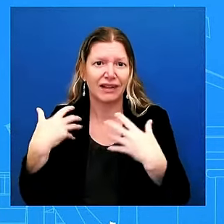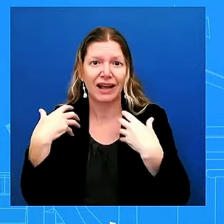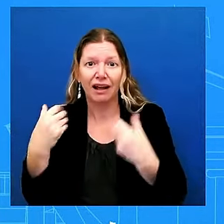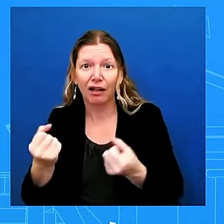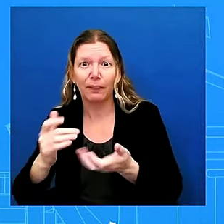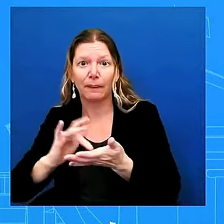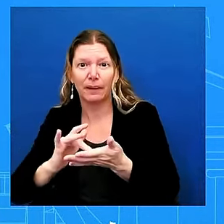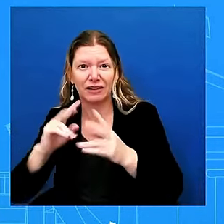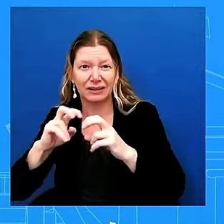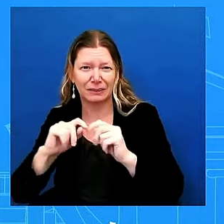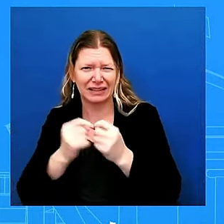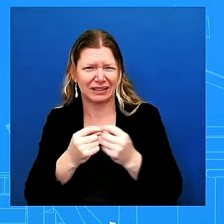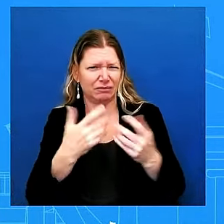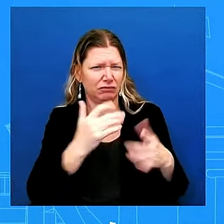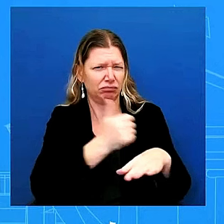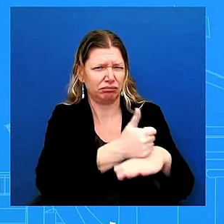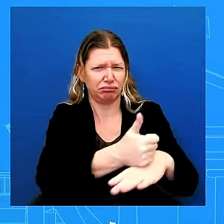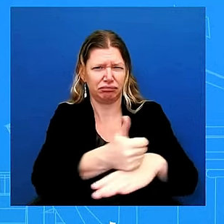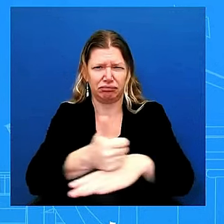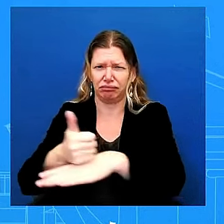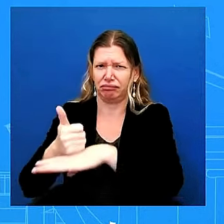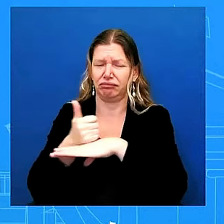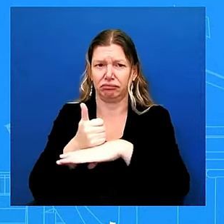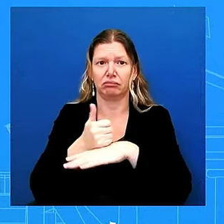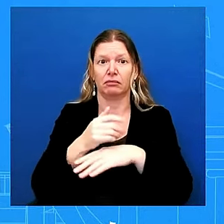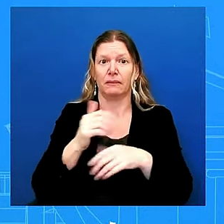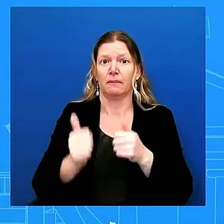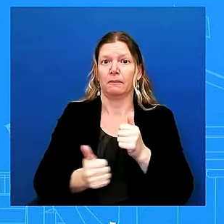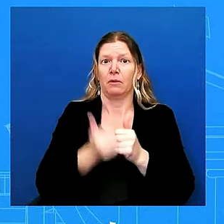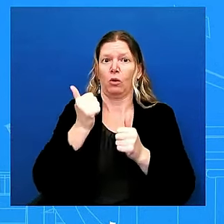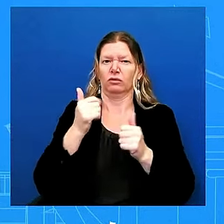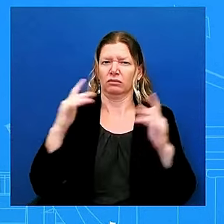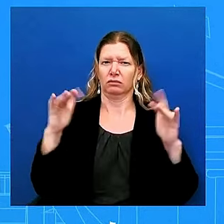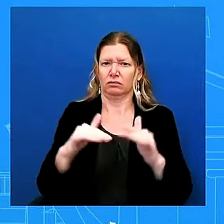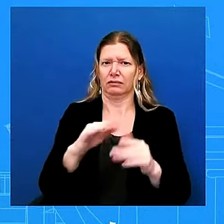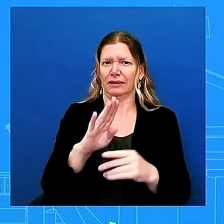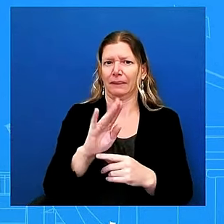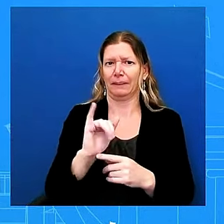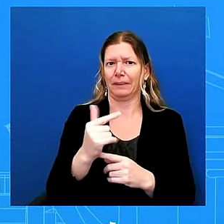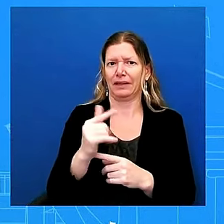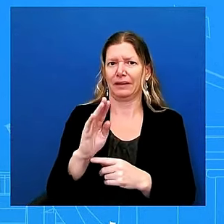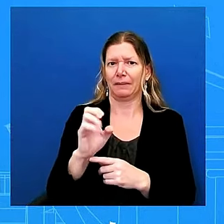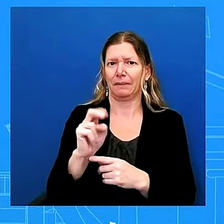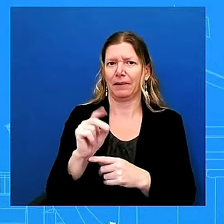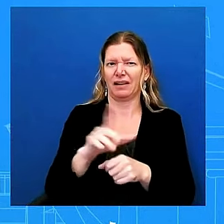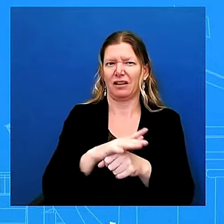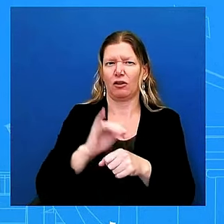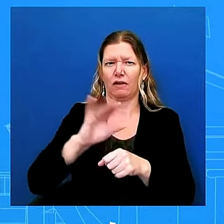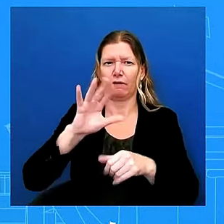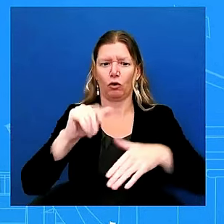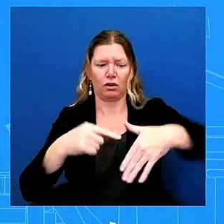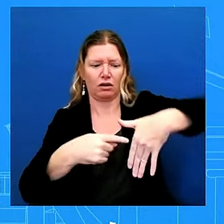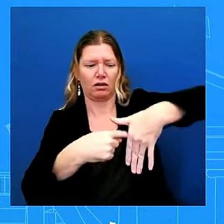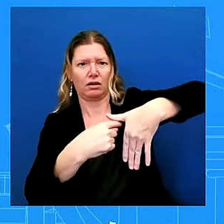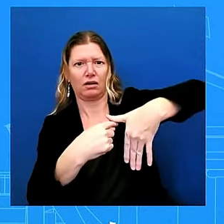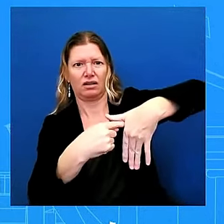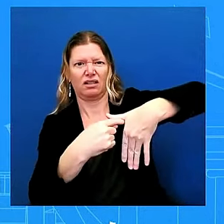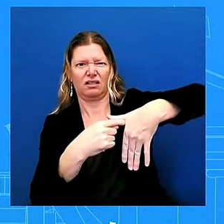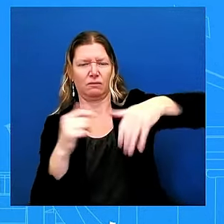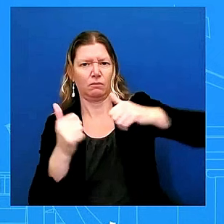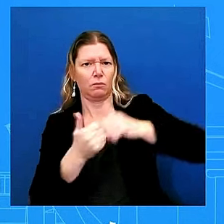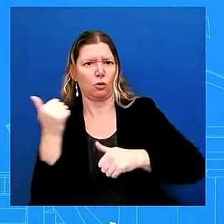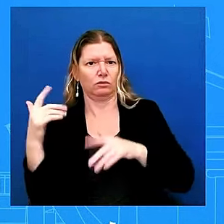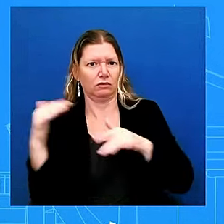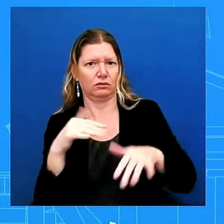to respond elsewhere in the region now if we know anything about storms and we've learned a lot in our years in service together